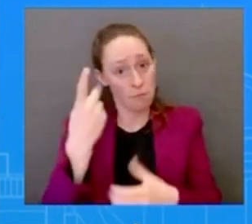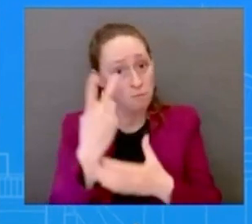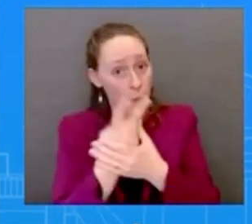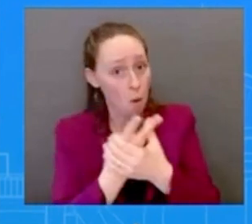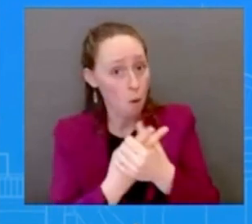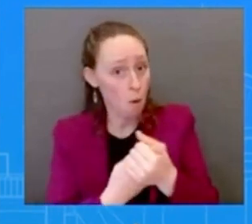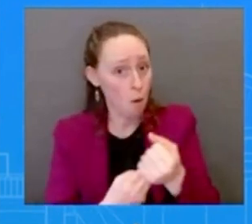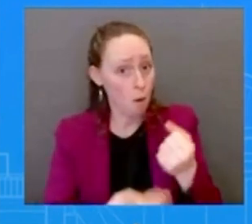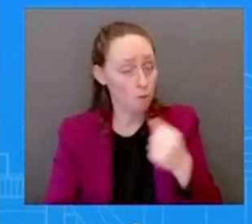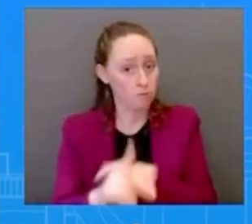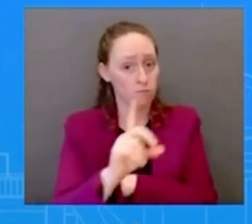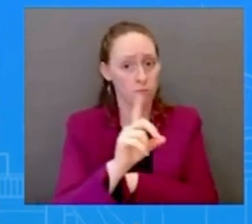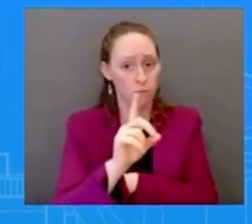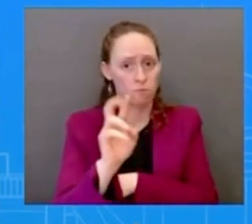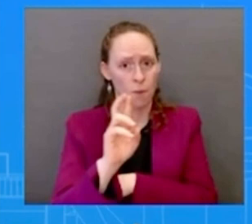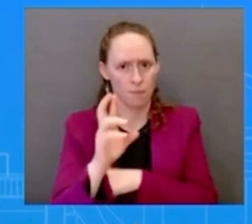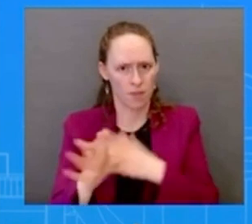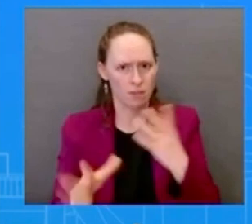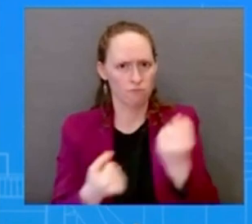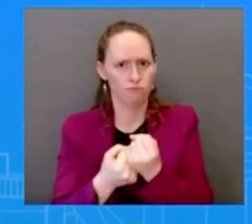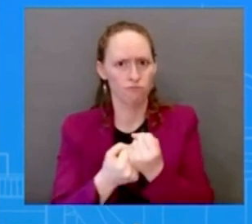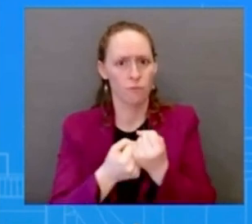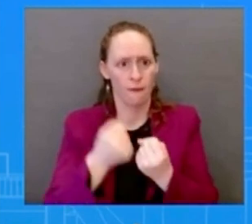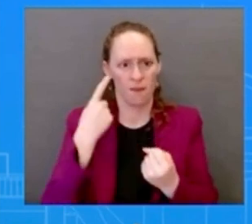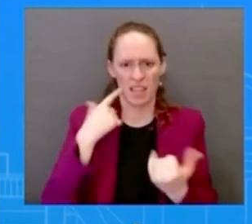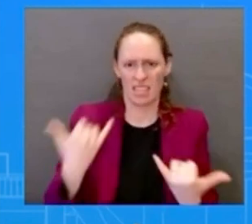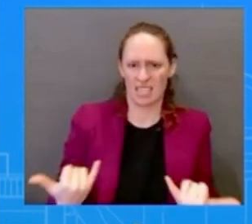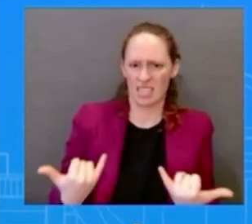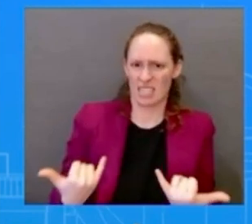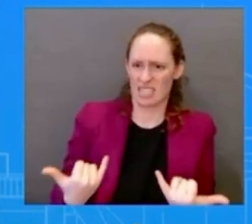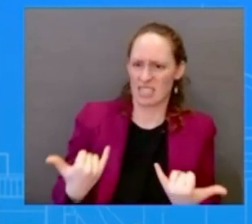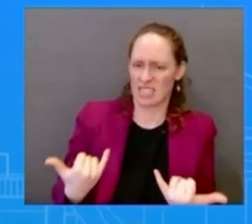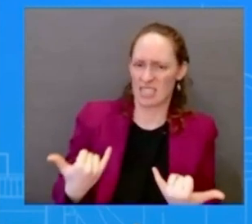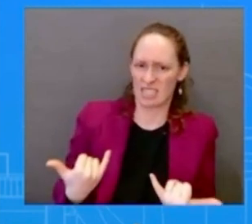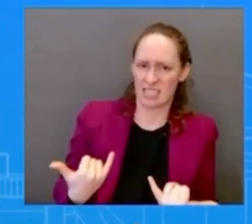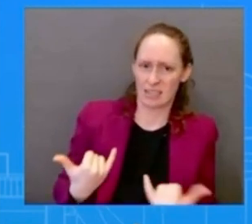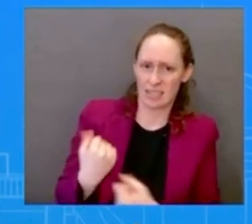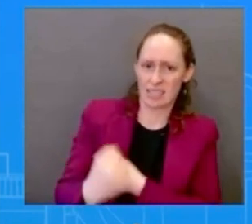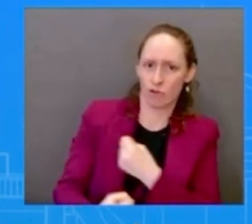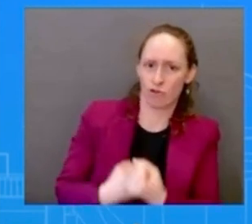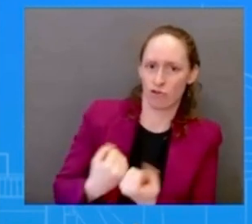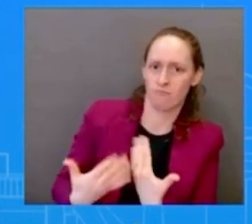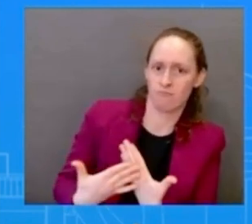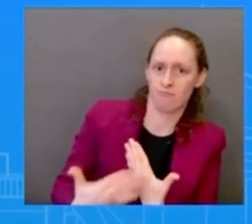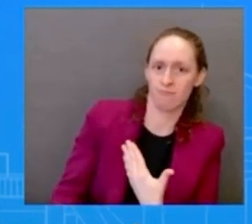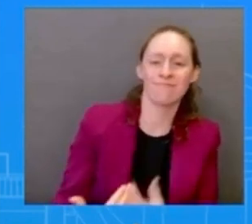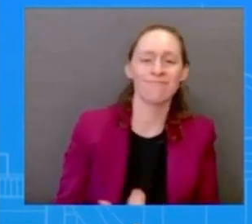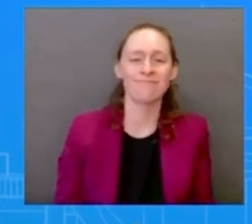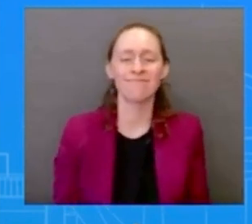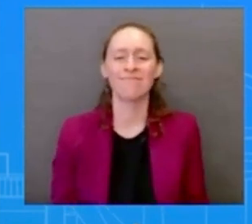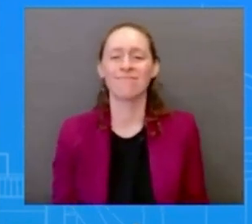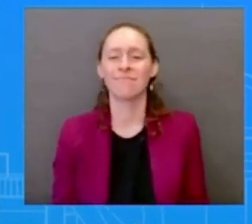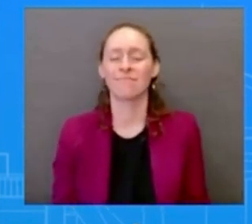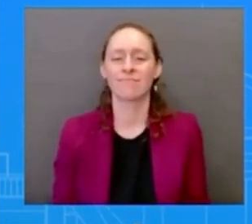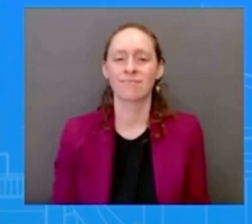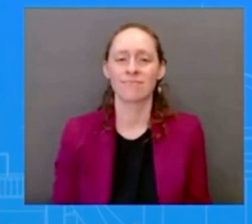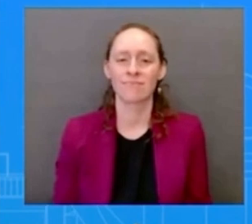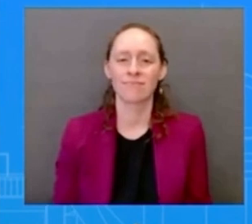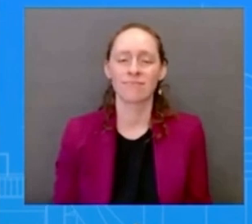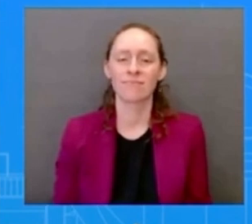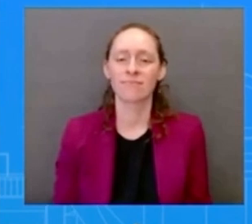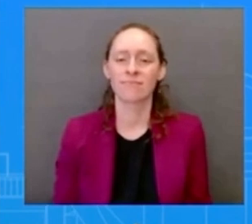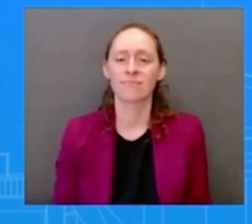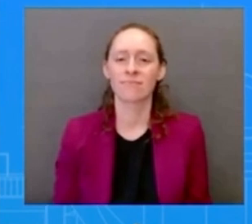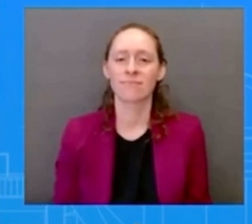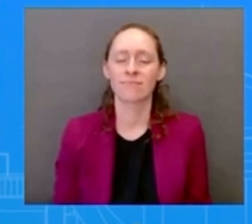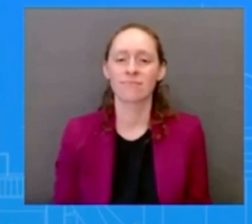to elevate uh whether any additional resources are needed based on the conditions that we're currently seeing on the ground that we we see as we